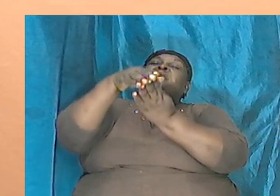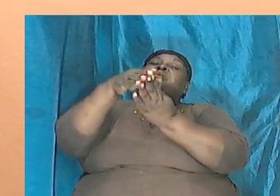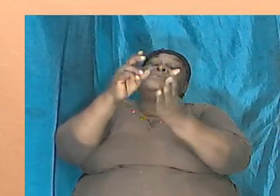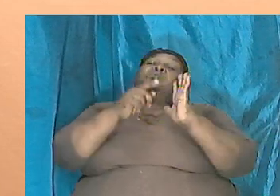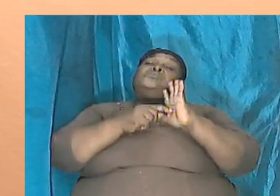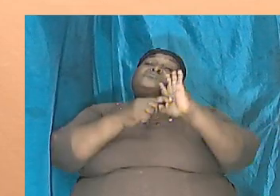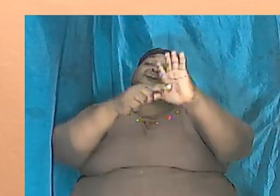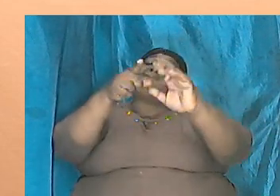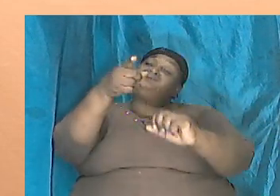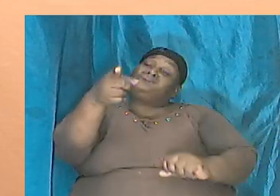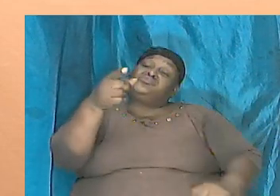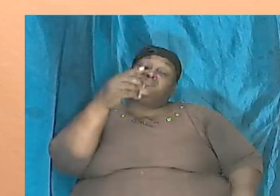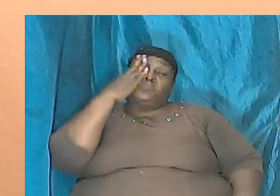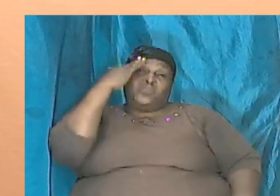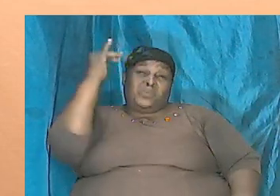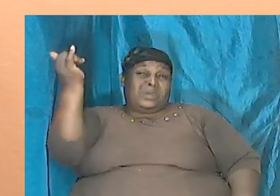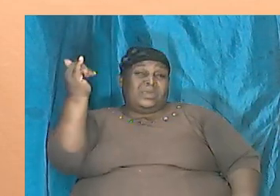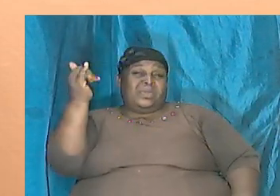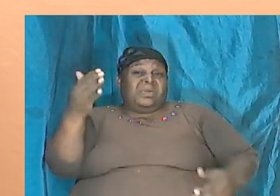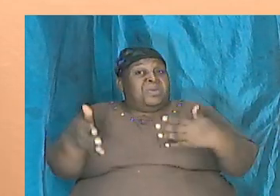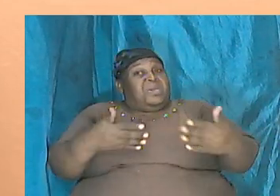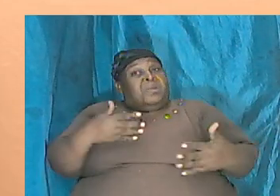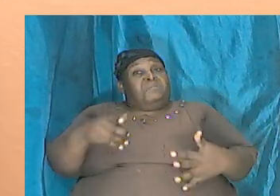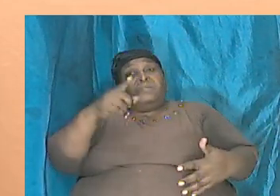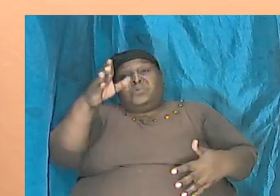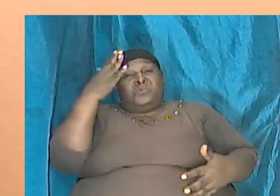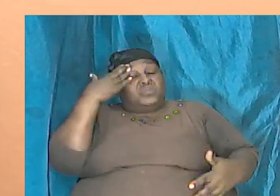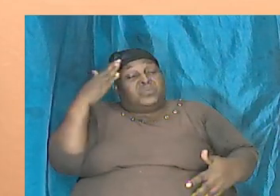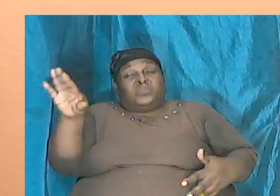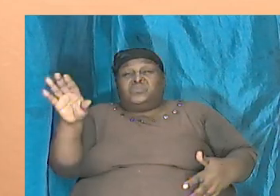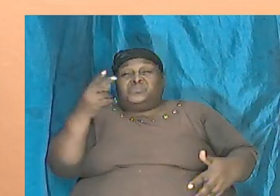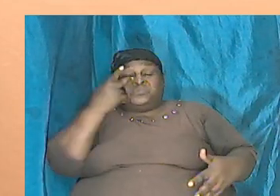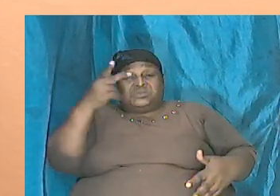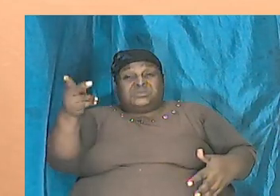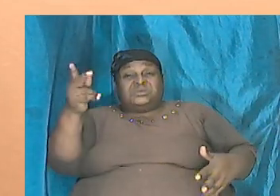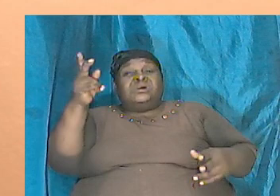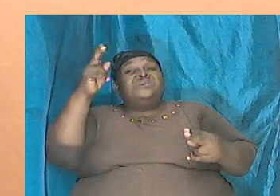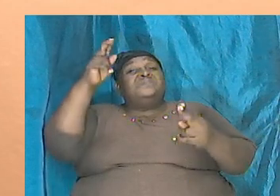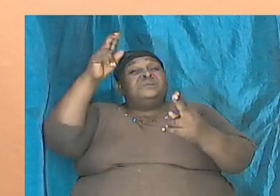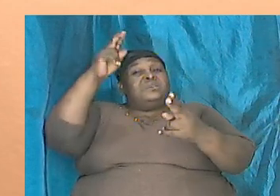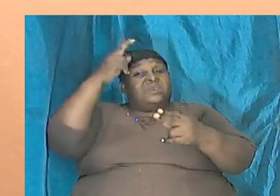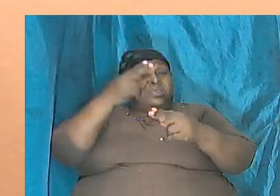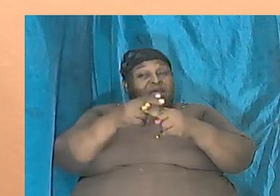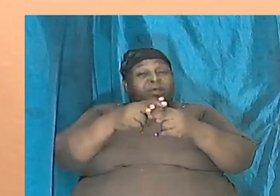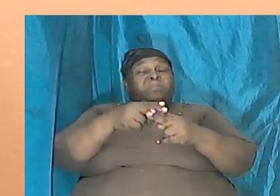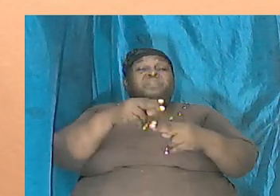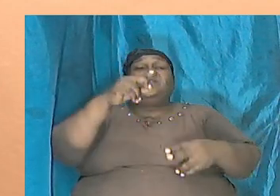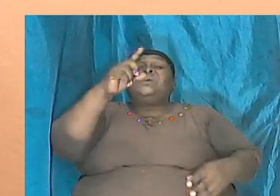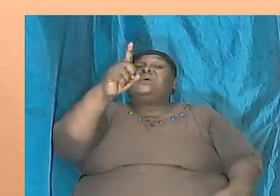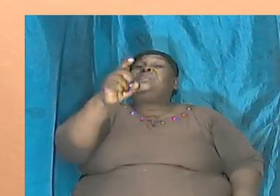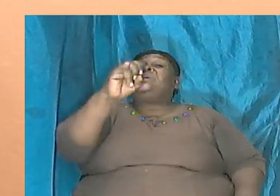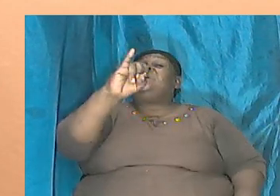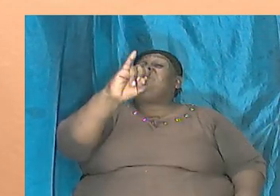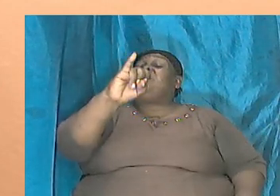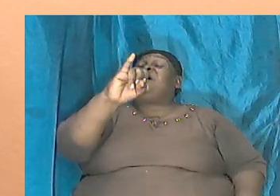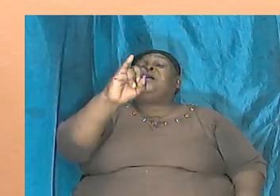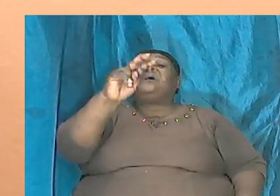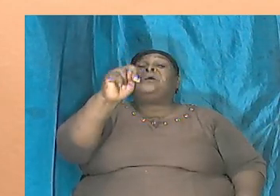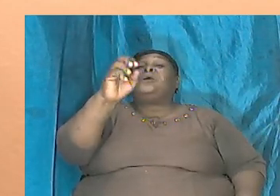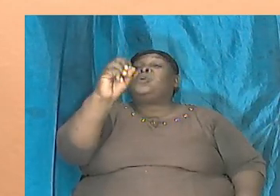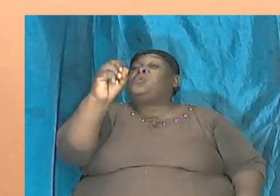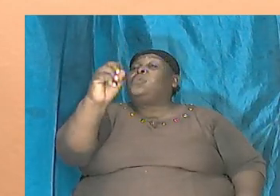why probably you don't see the name dinosaur in the Bible and the fact that you don't see the name dinosaur in the Bible